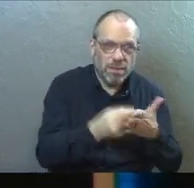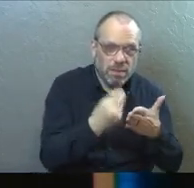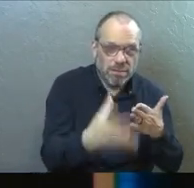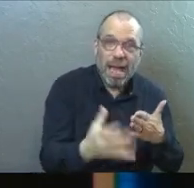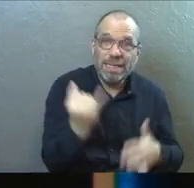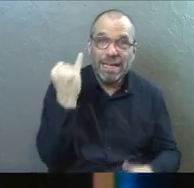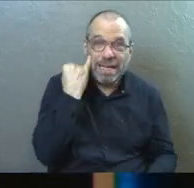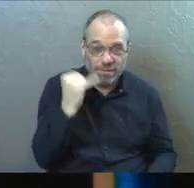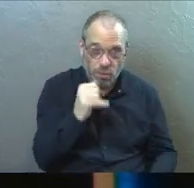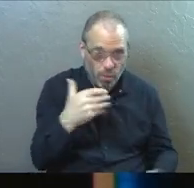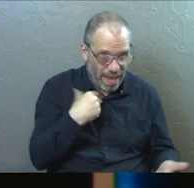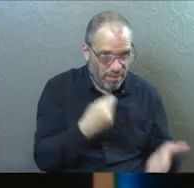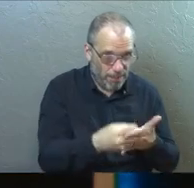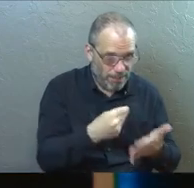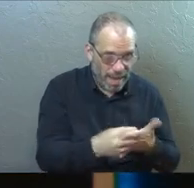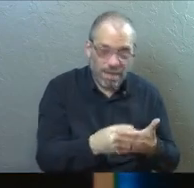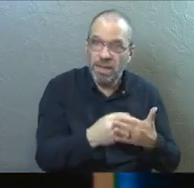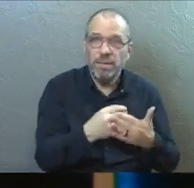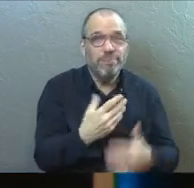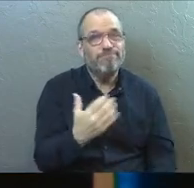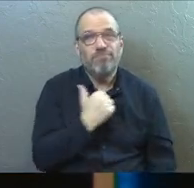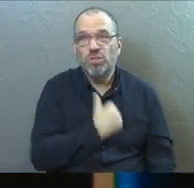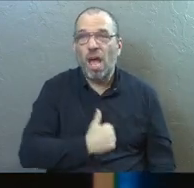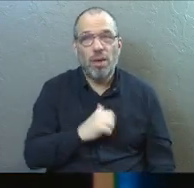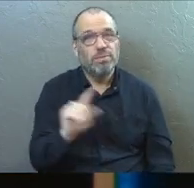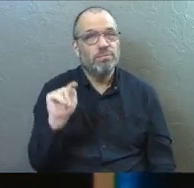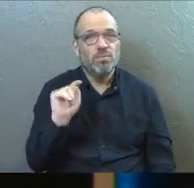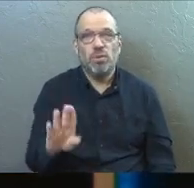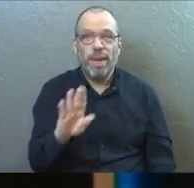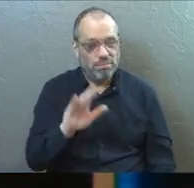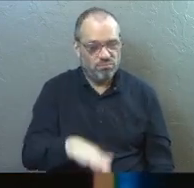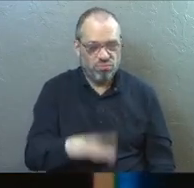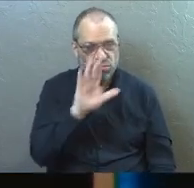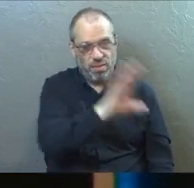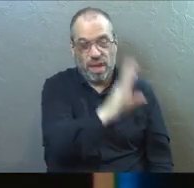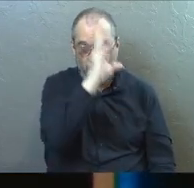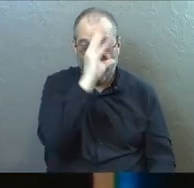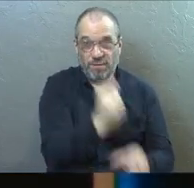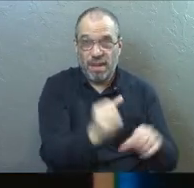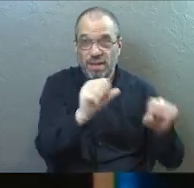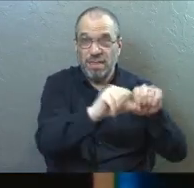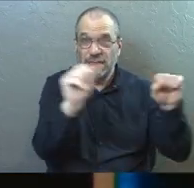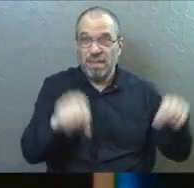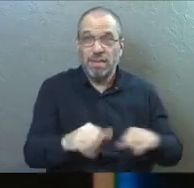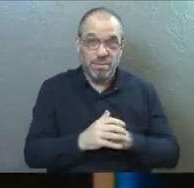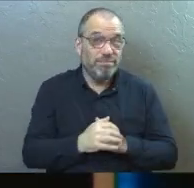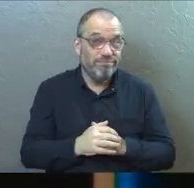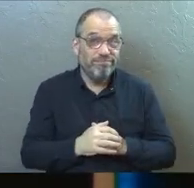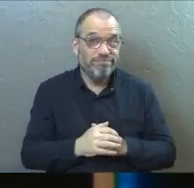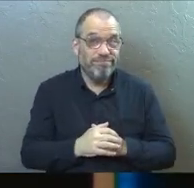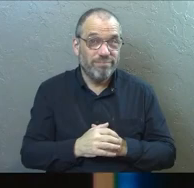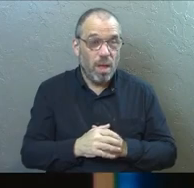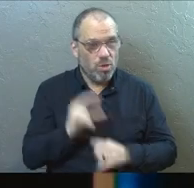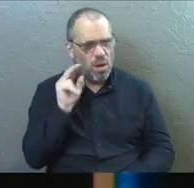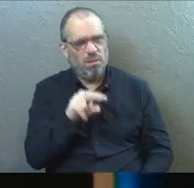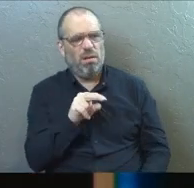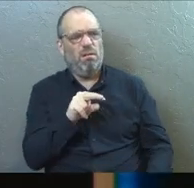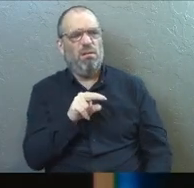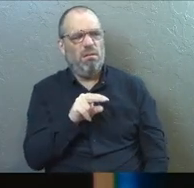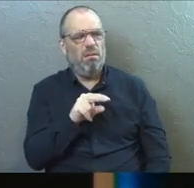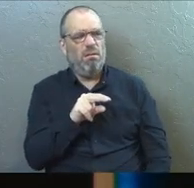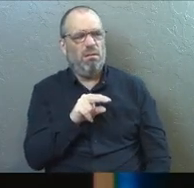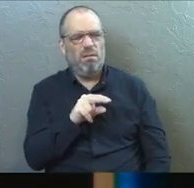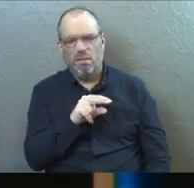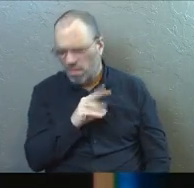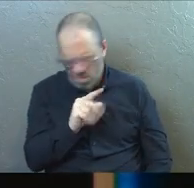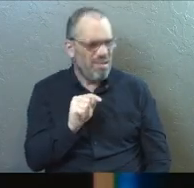And if you don't have money, you're out of luck. You're not going to grow through their faith system. And so you can look at that, you can say,